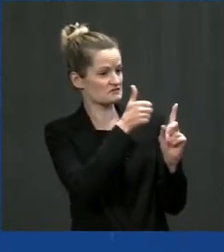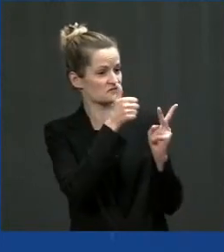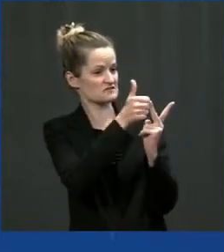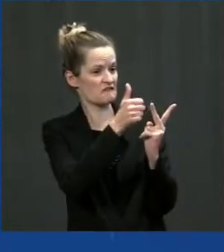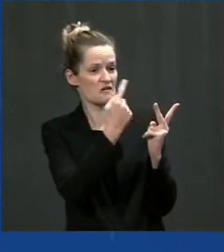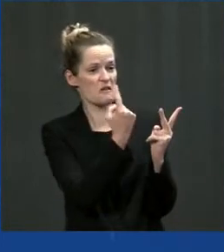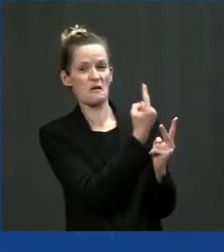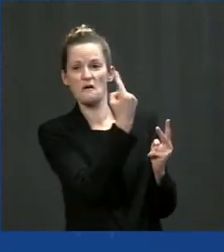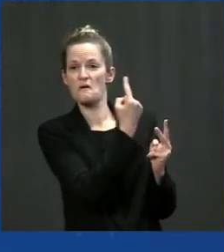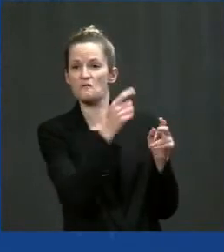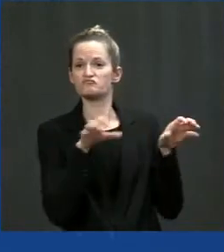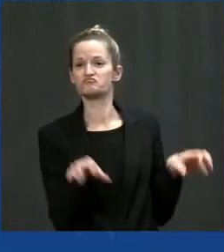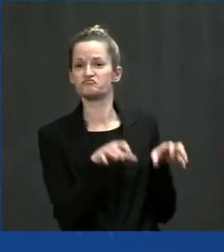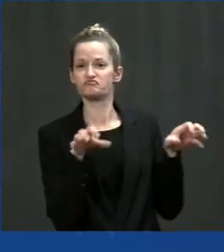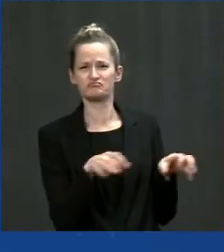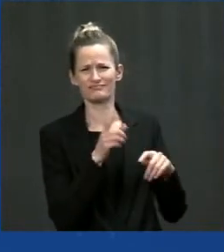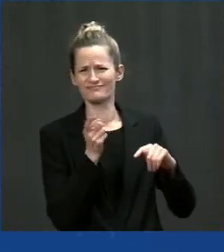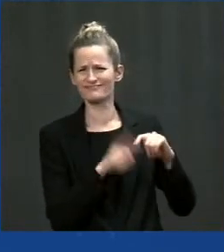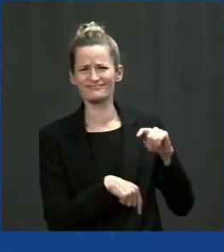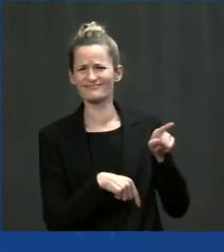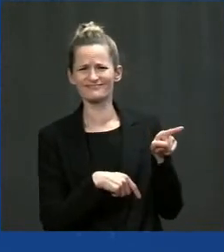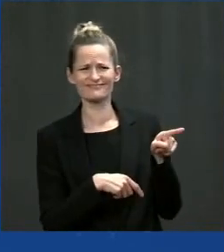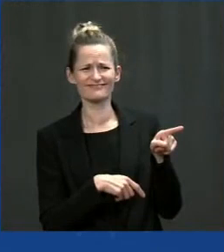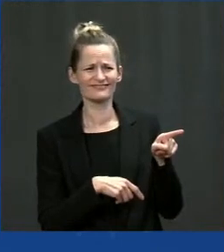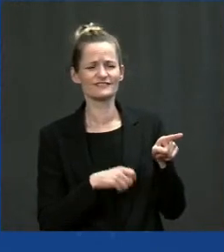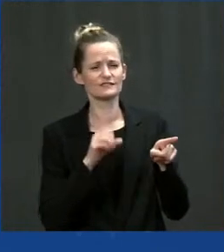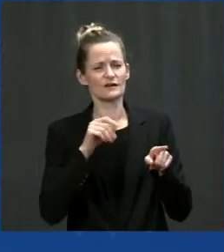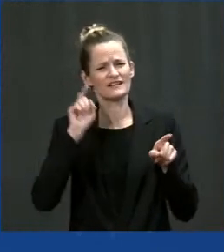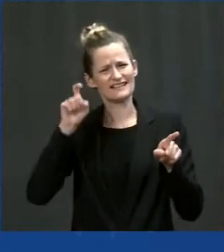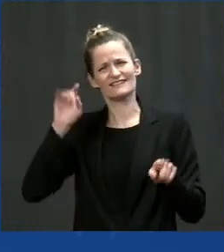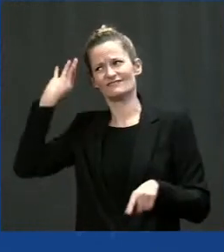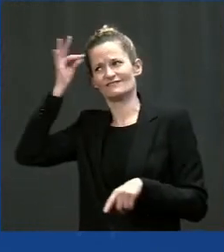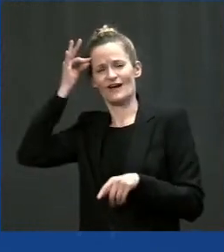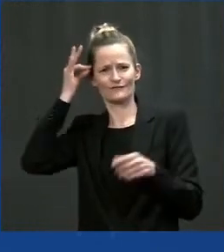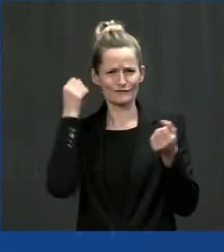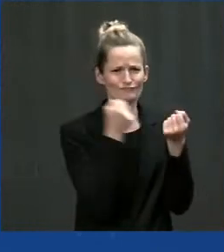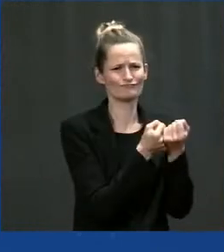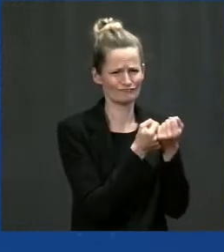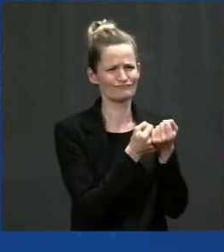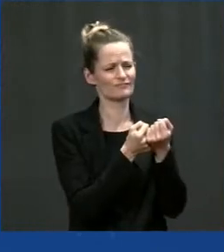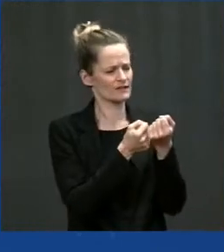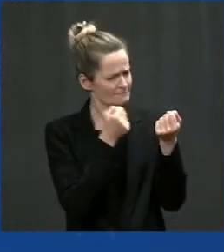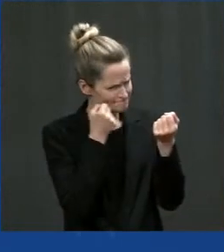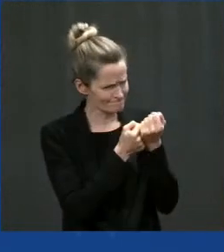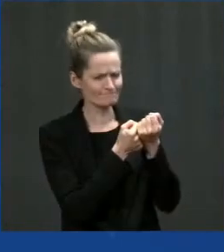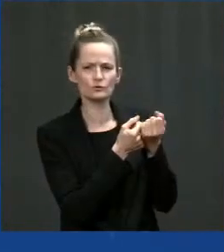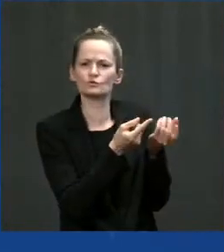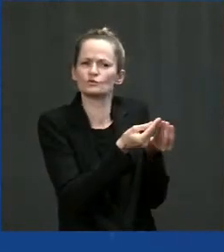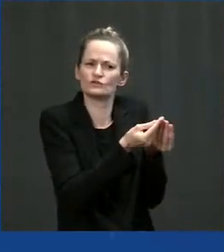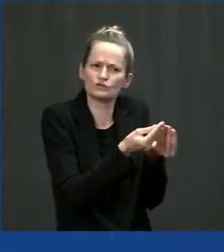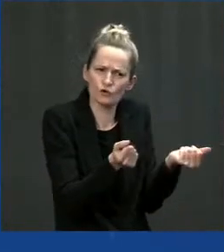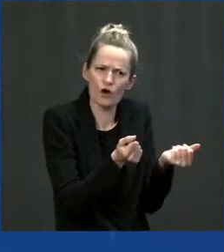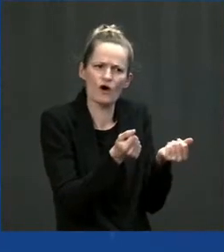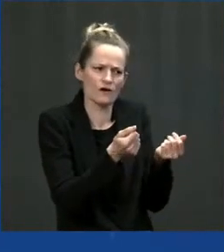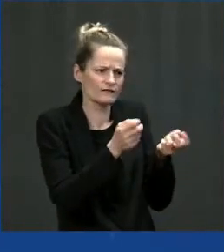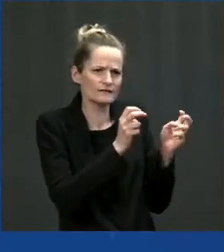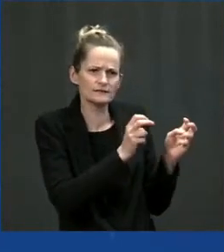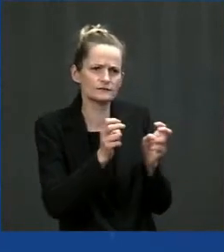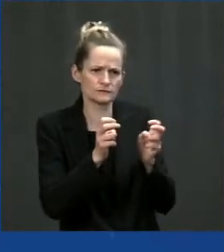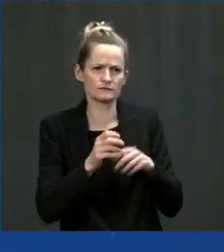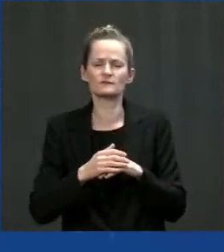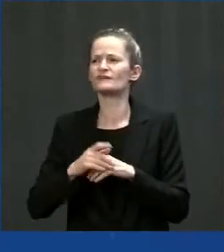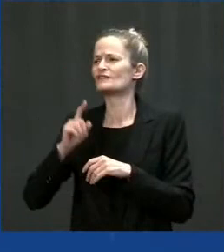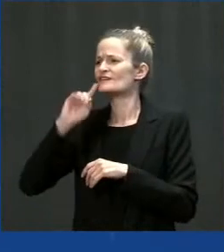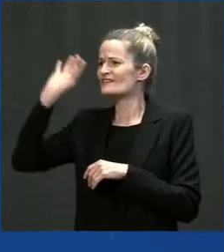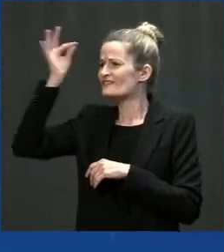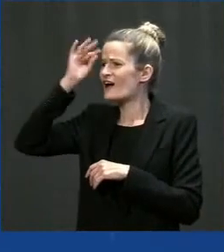a partner. Solving problems and being a partner is what we're supposed to be doing. That's the approach